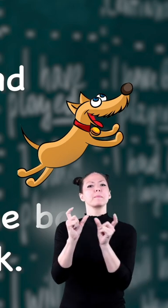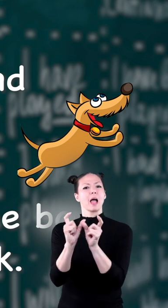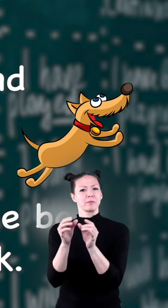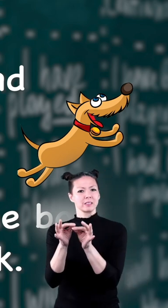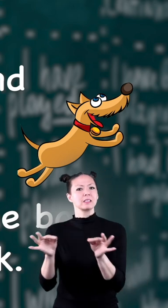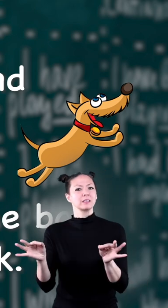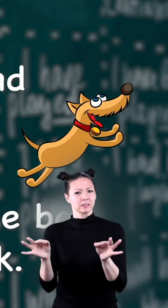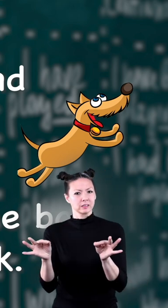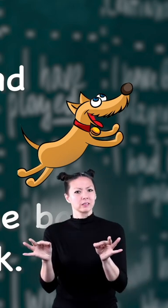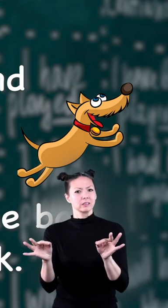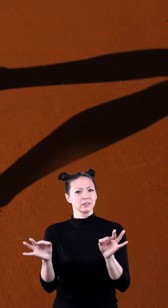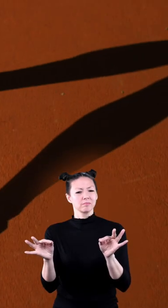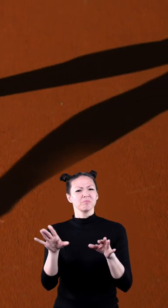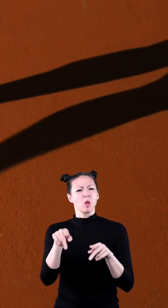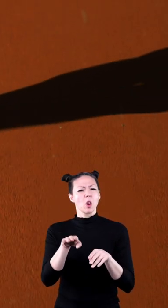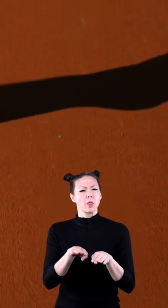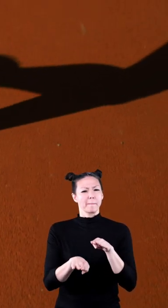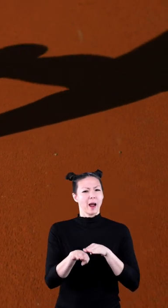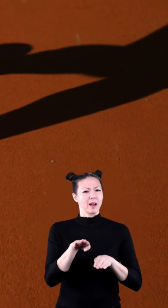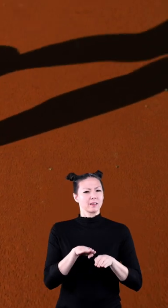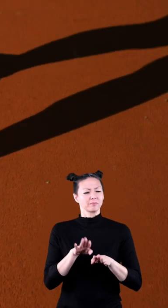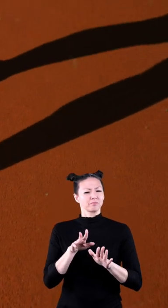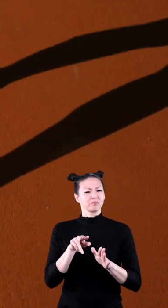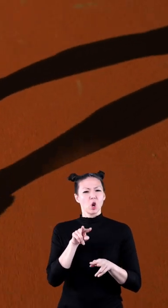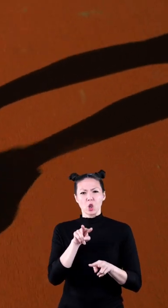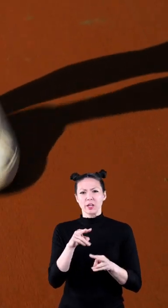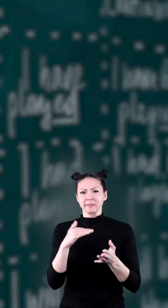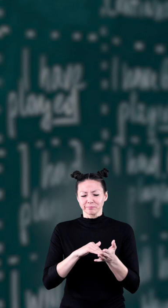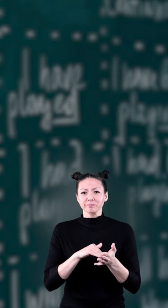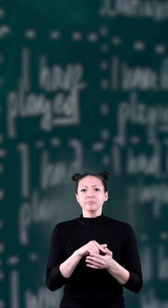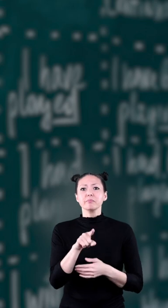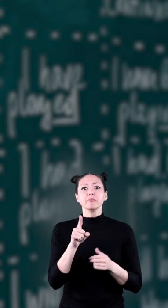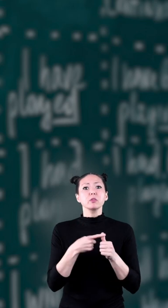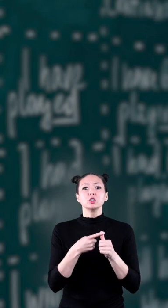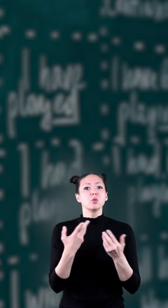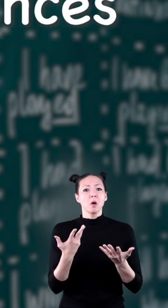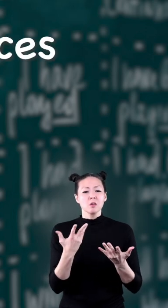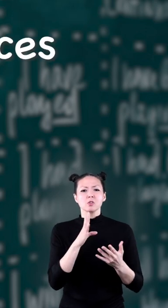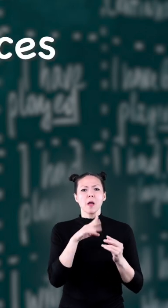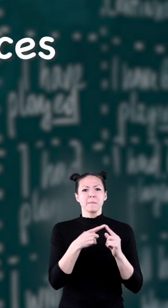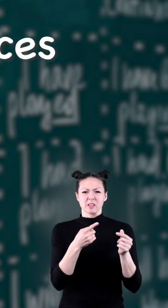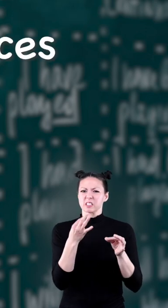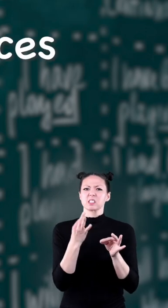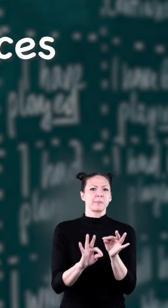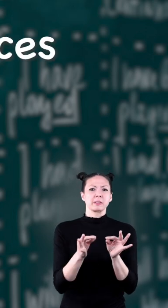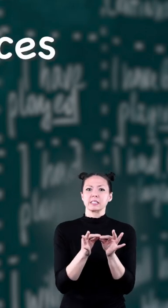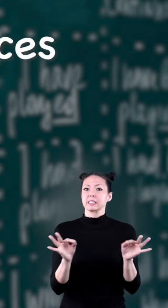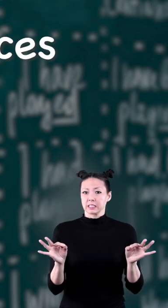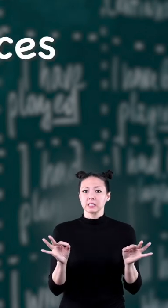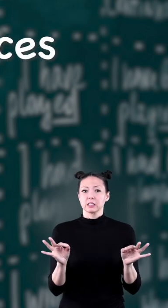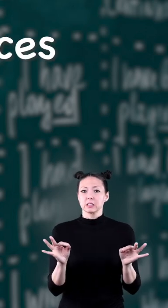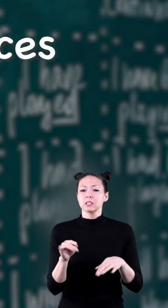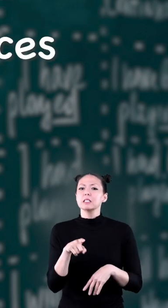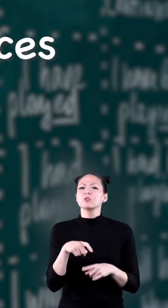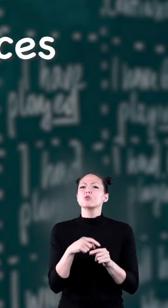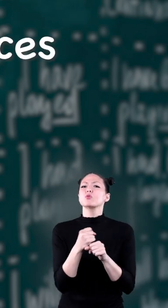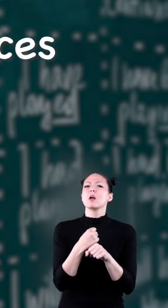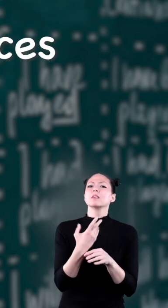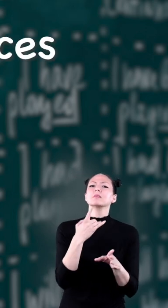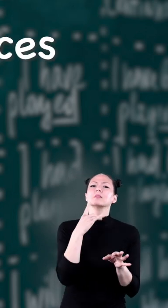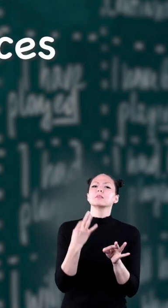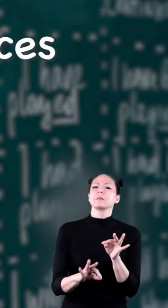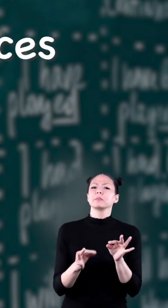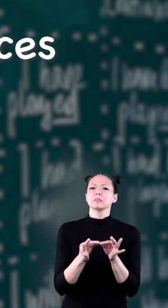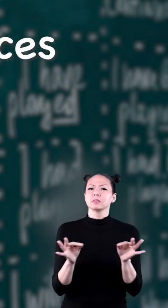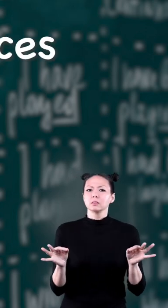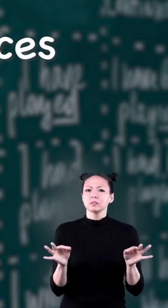is a compound sentence but let's step back for a second first let's talk about simple sentences all you need